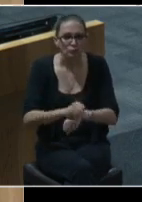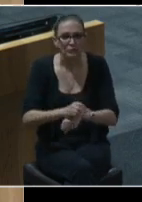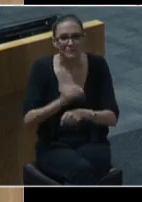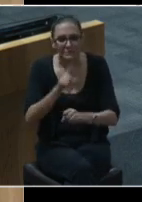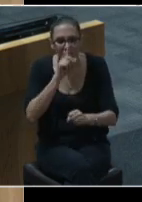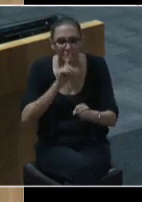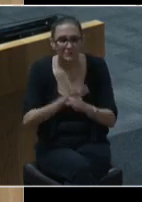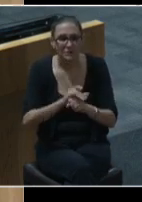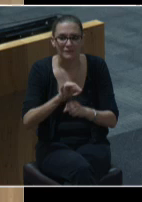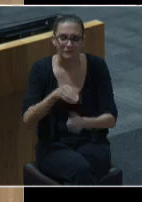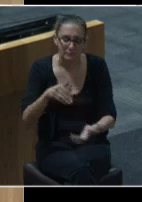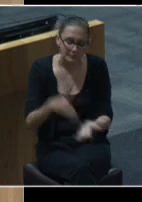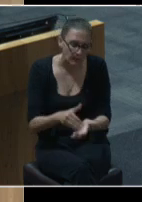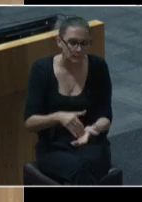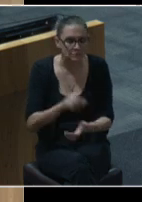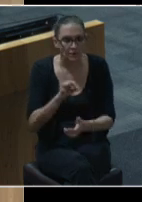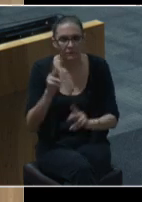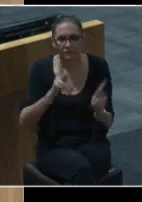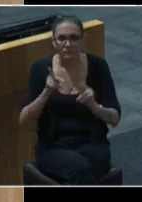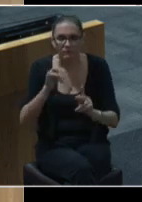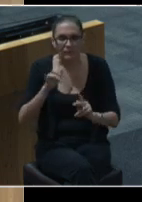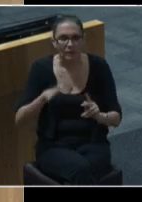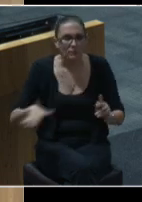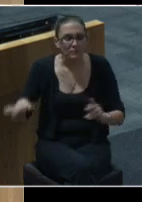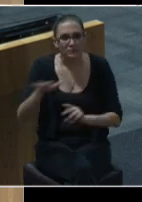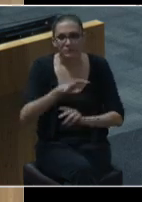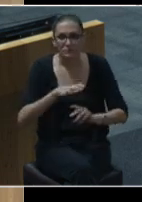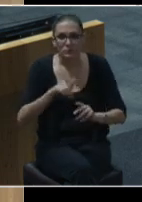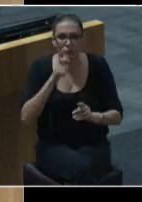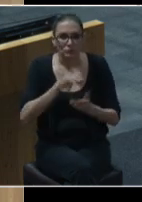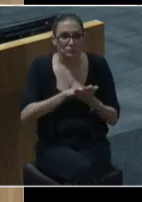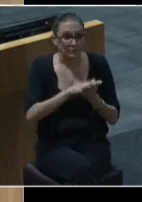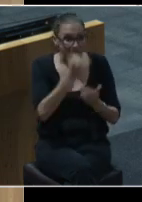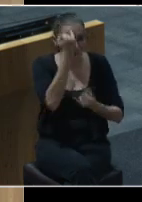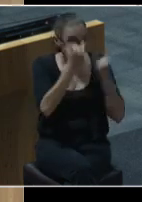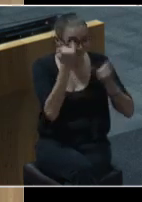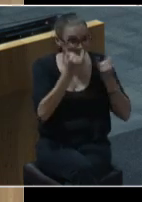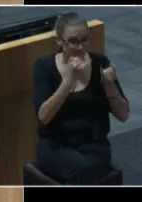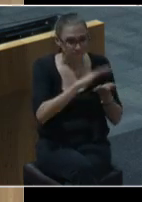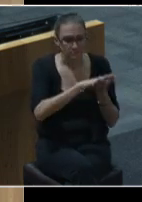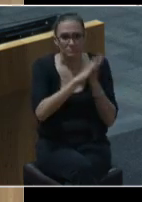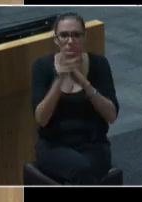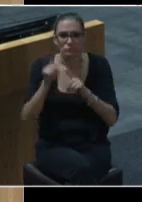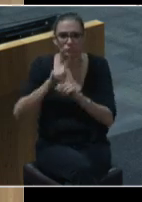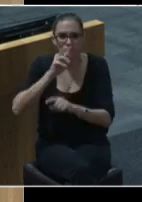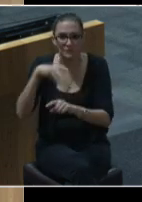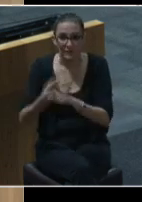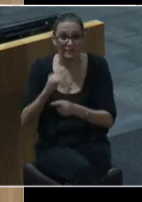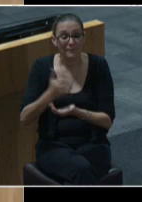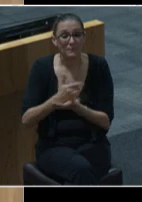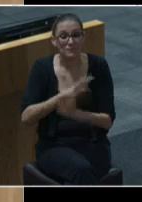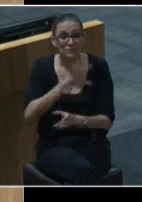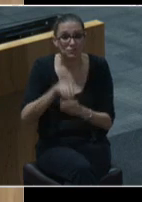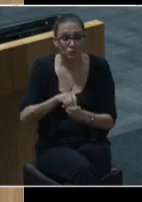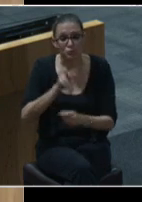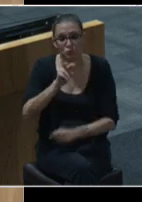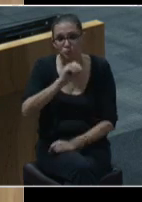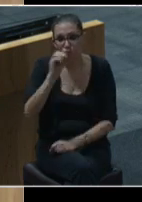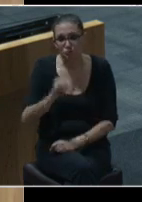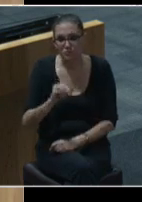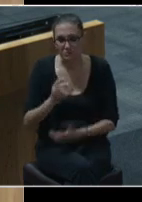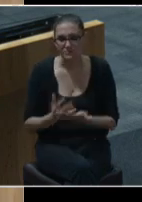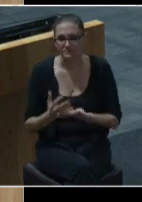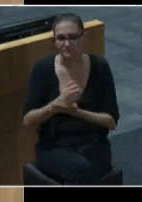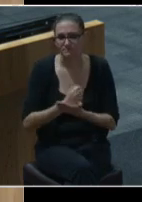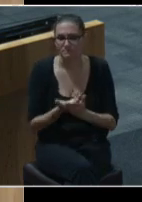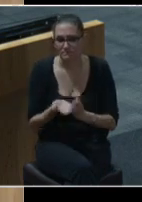thousands of public servants who turn these ideas into reality. This budget includes a 2 percent wage adjustment for all city